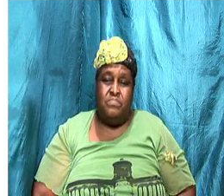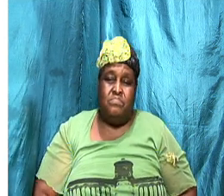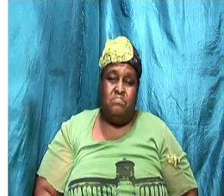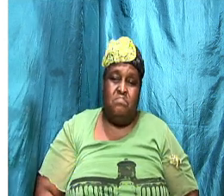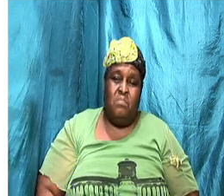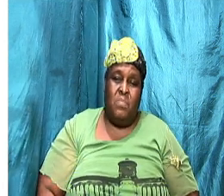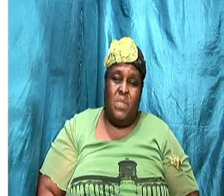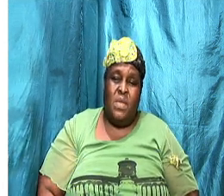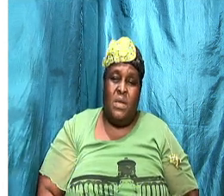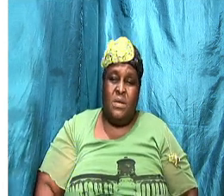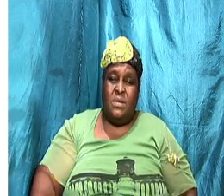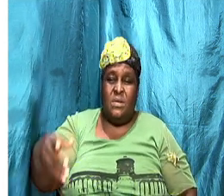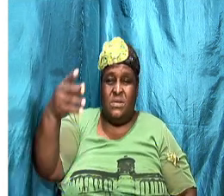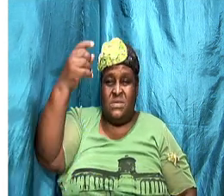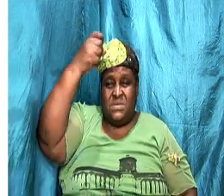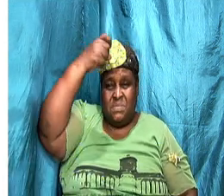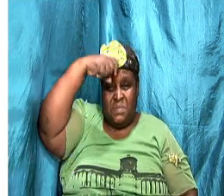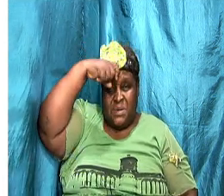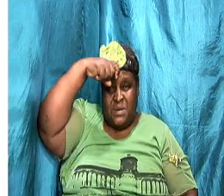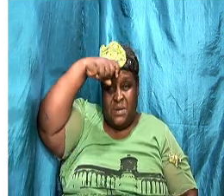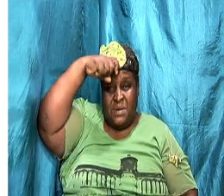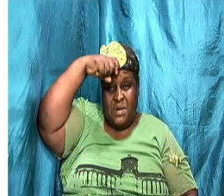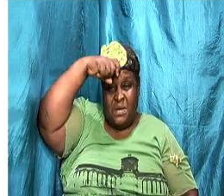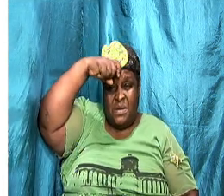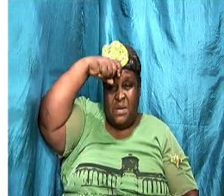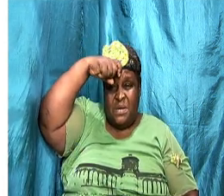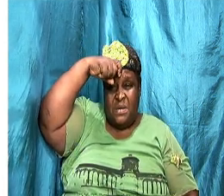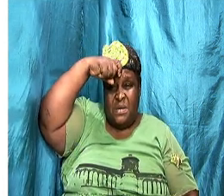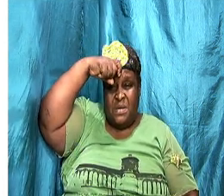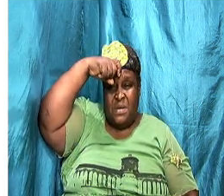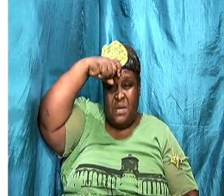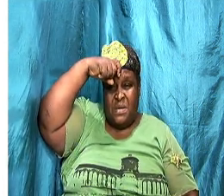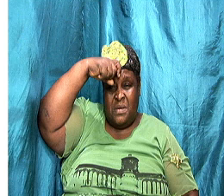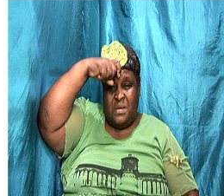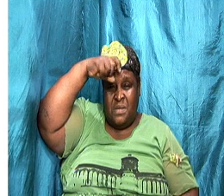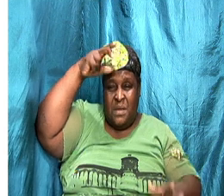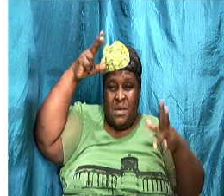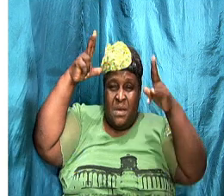so look at the smart asses smart asses